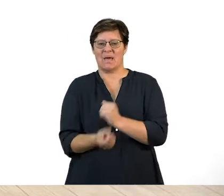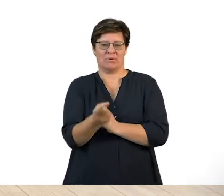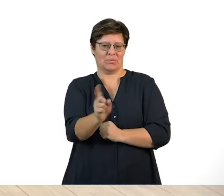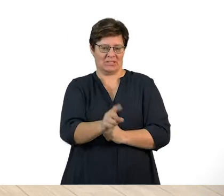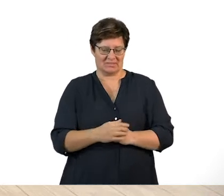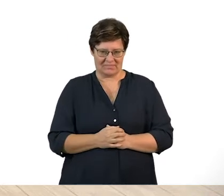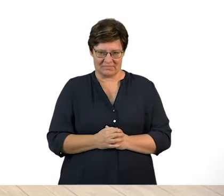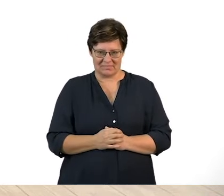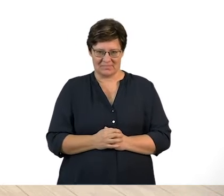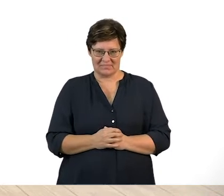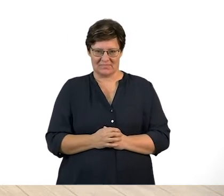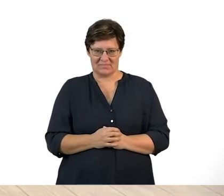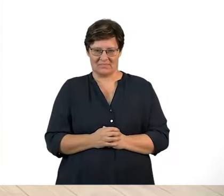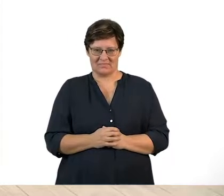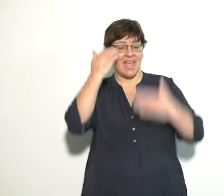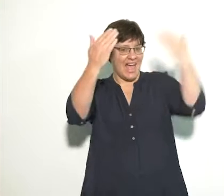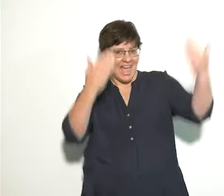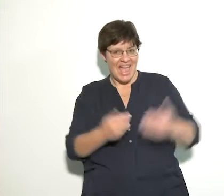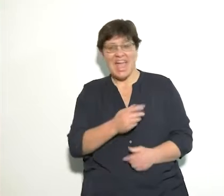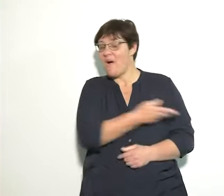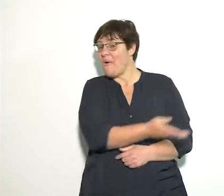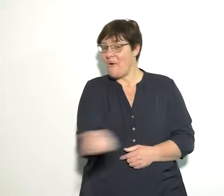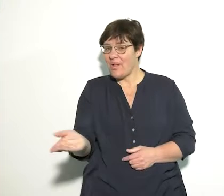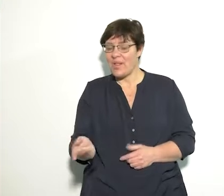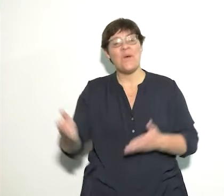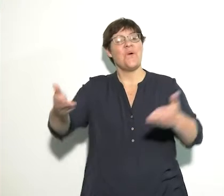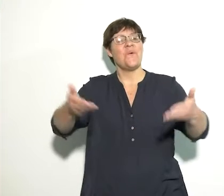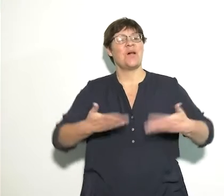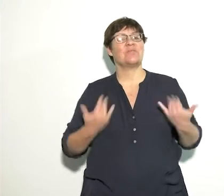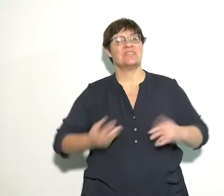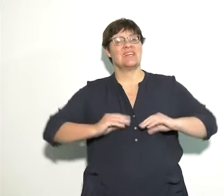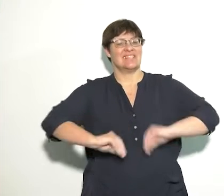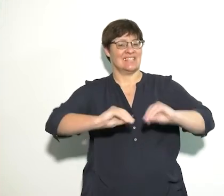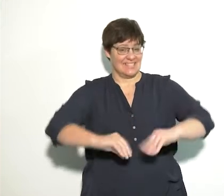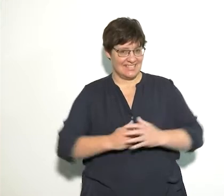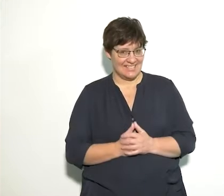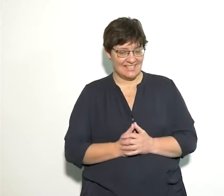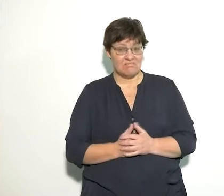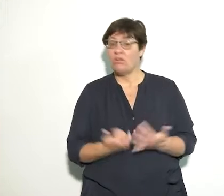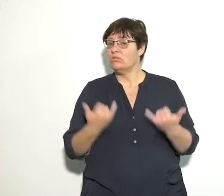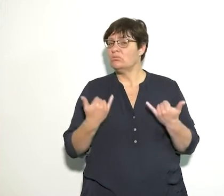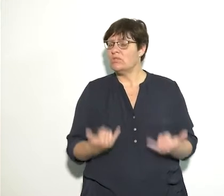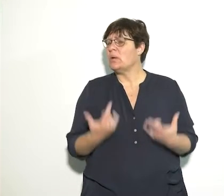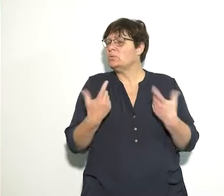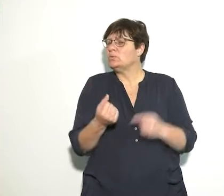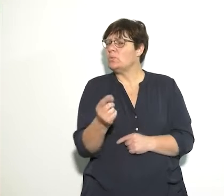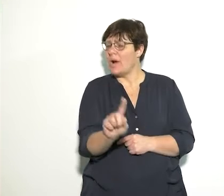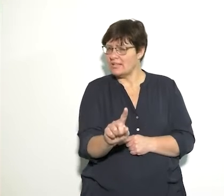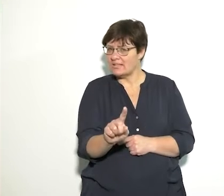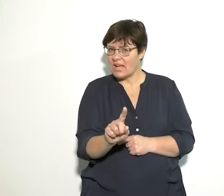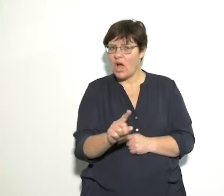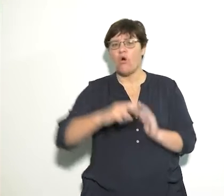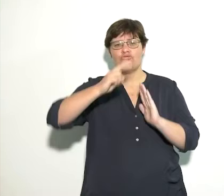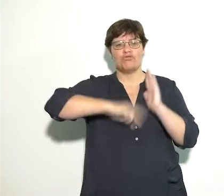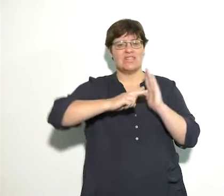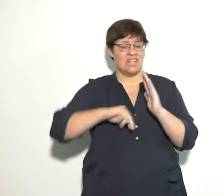story and a sequence of events. Hello everyone and welcome to today's lesson. Today we are going to do